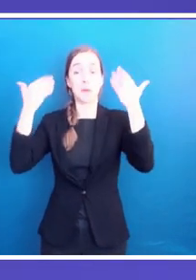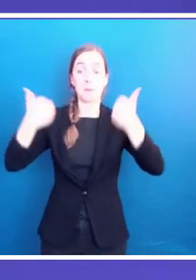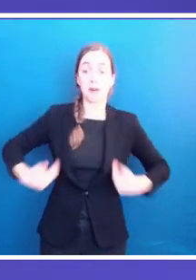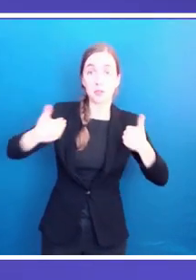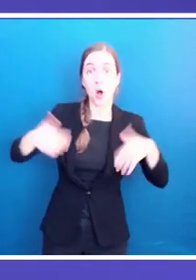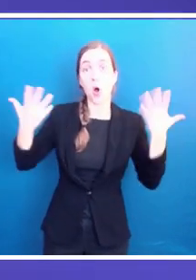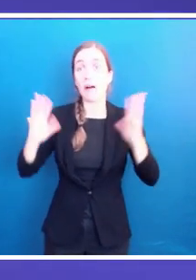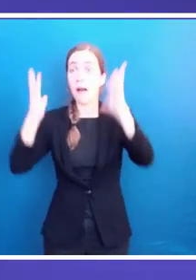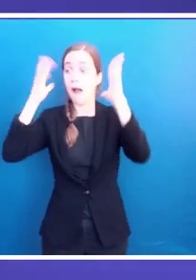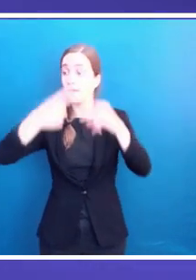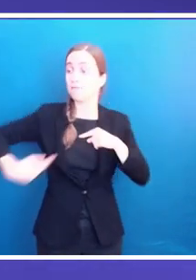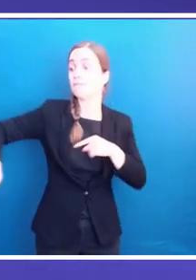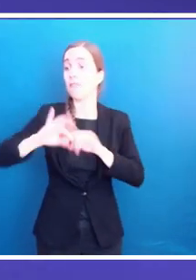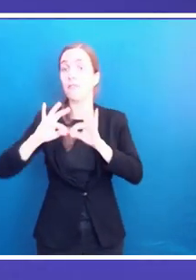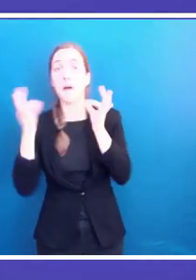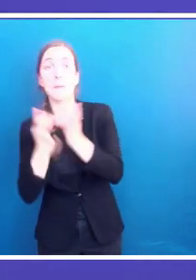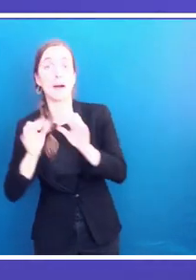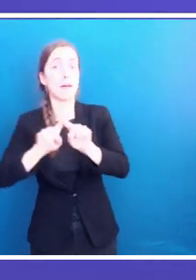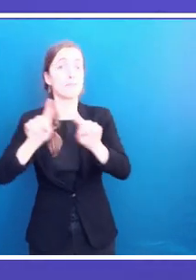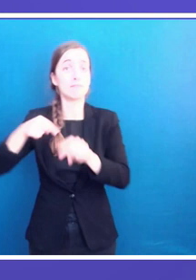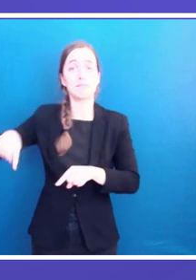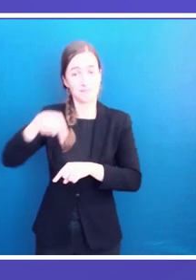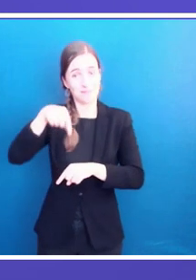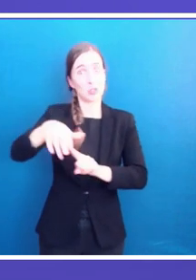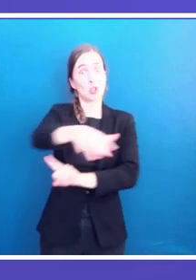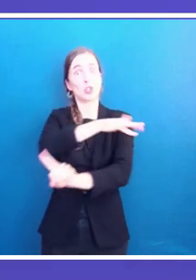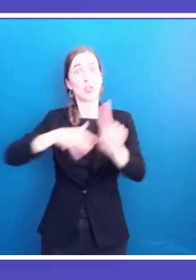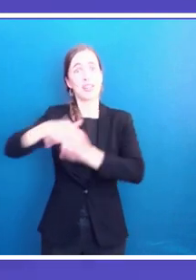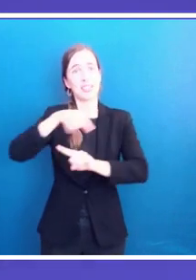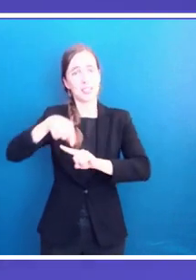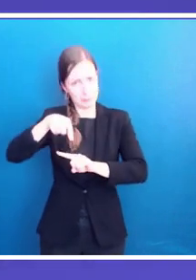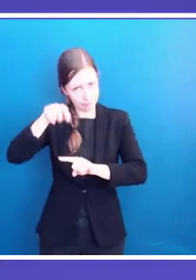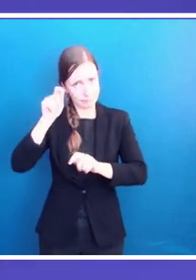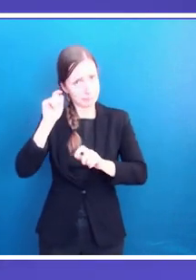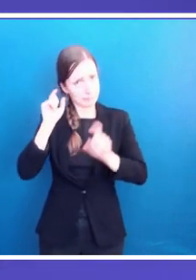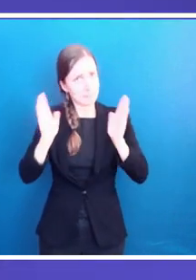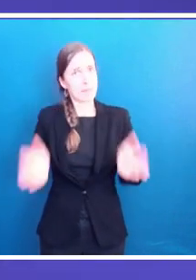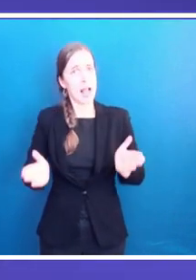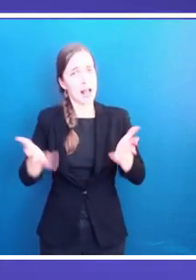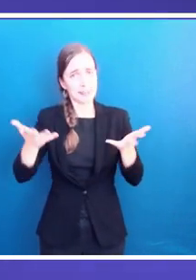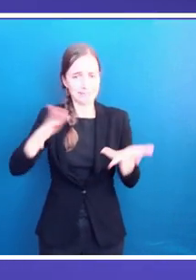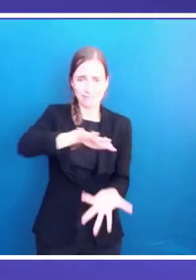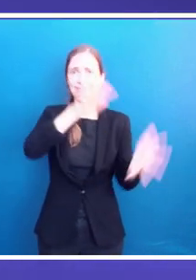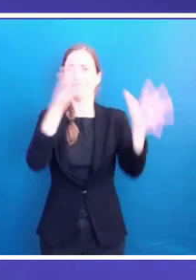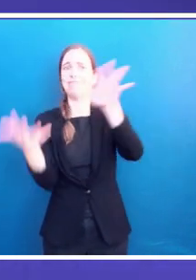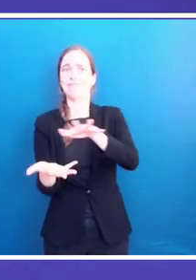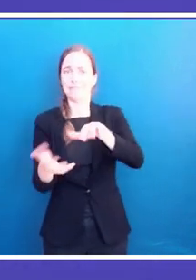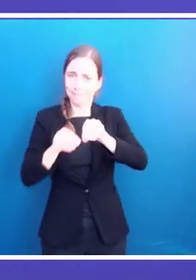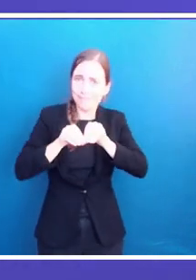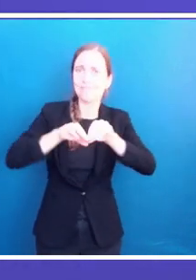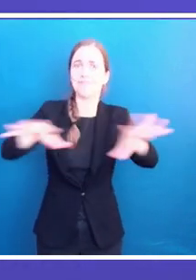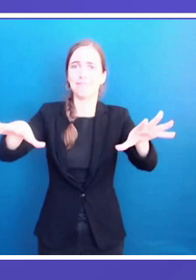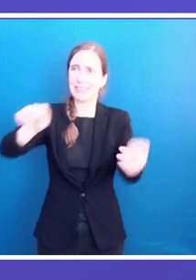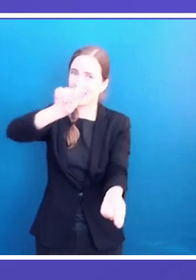and the adaptation capacity as well as the